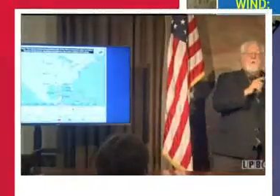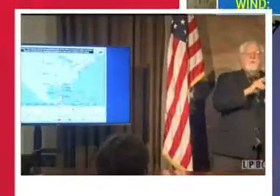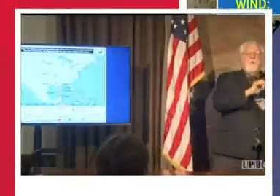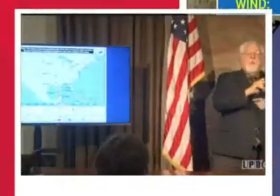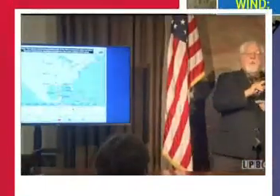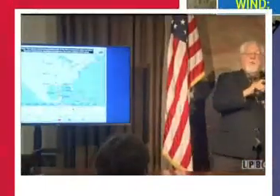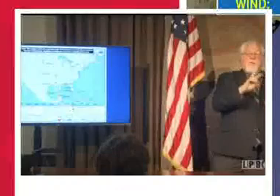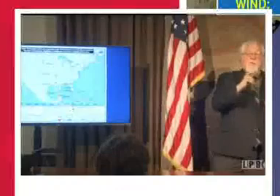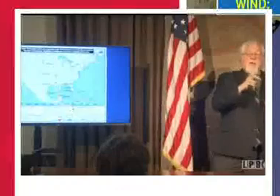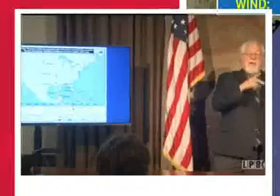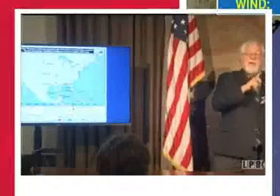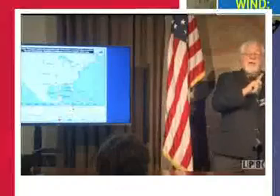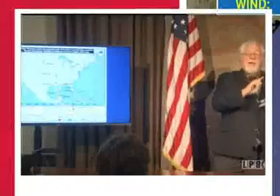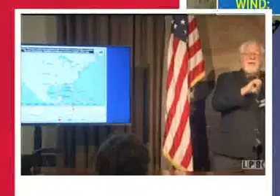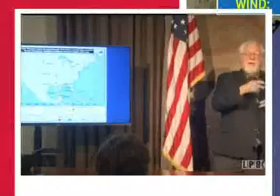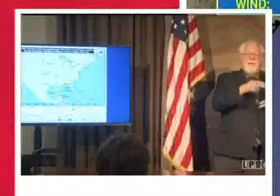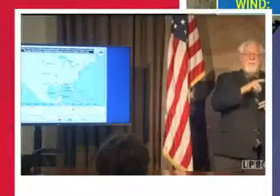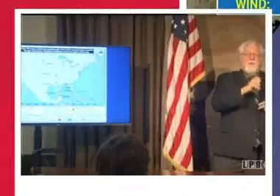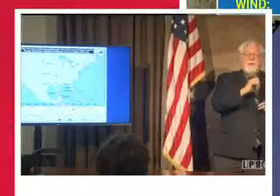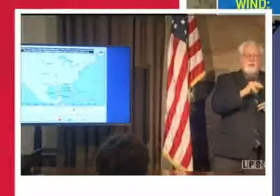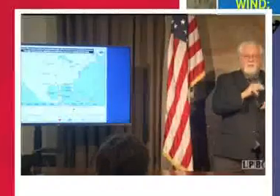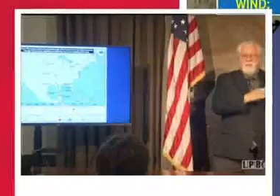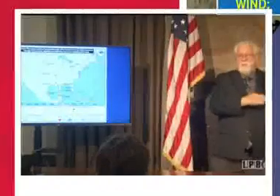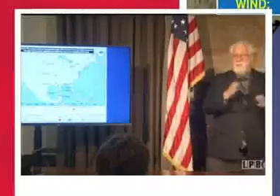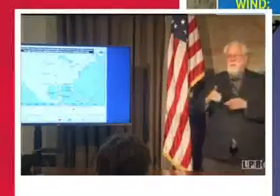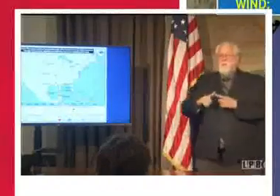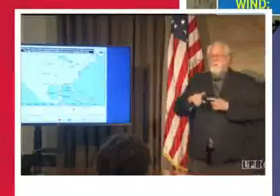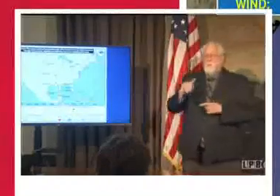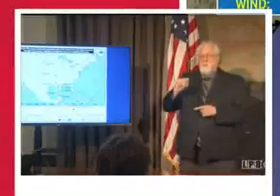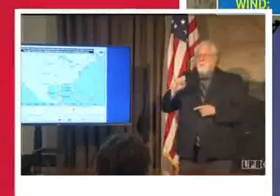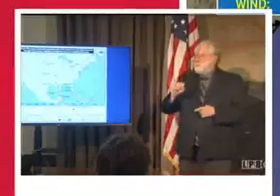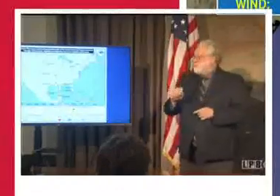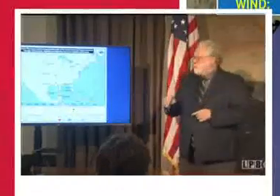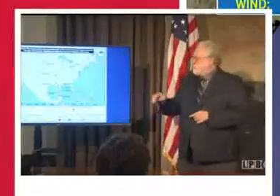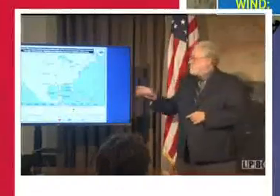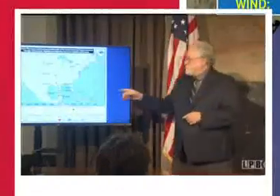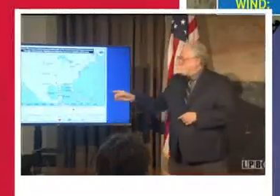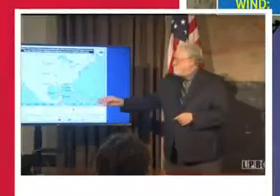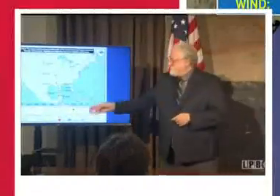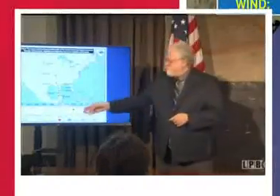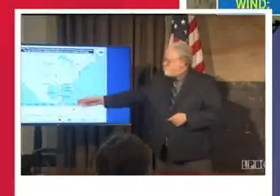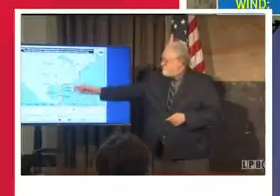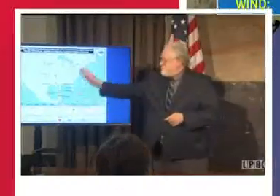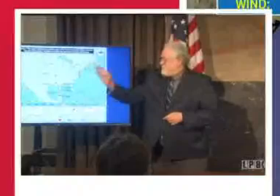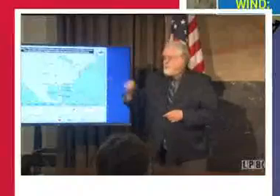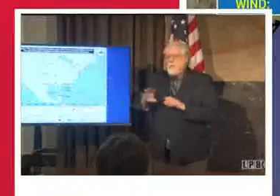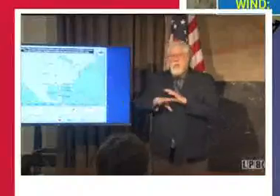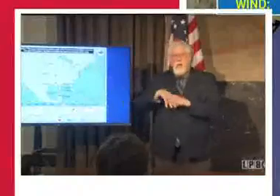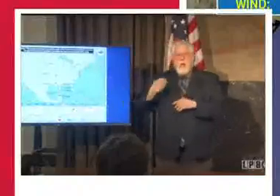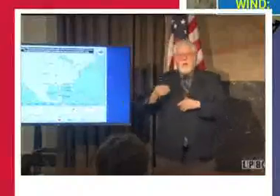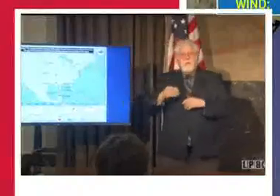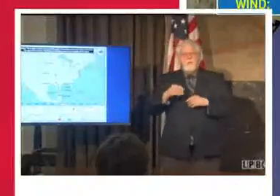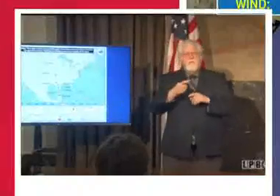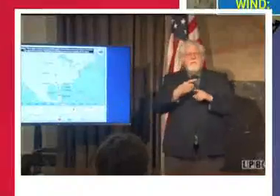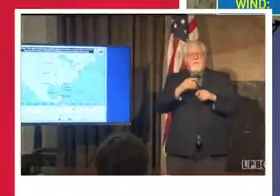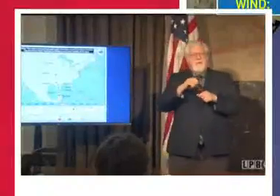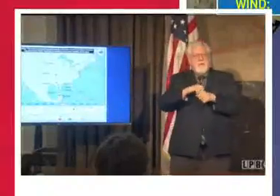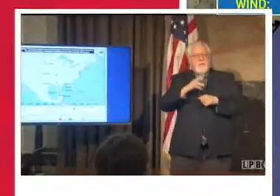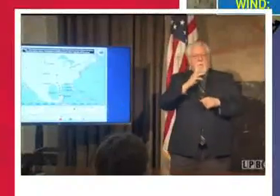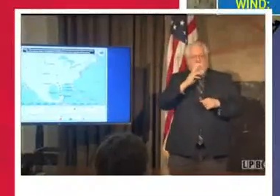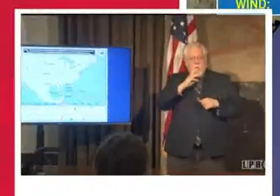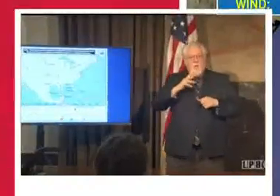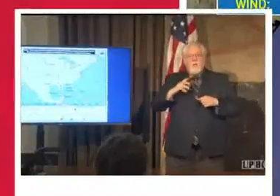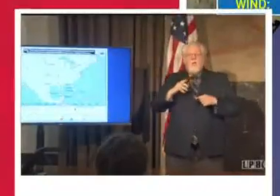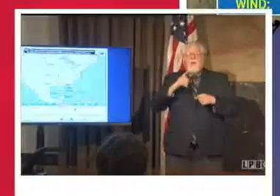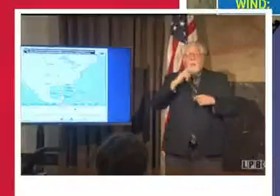It is departing the Yucatan Peninsula. It will be out over water very shortly, if not already, where it's expected to move almost